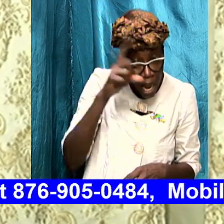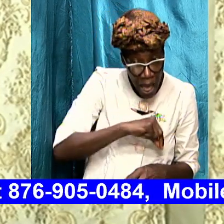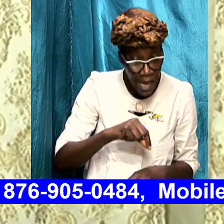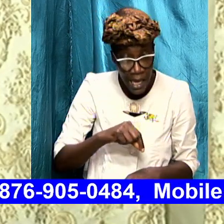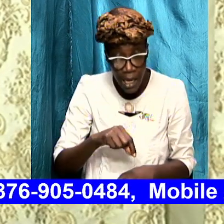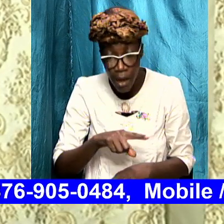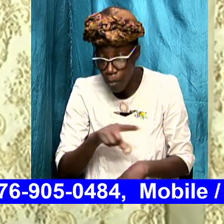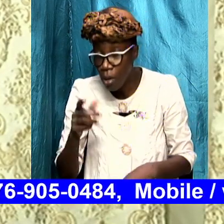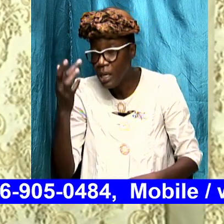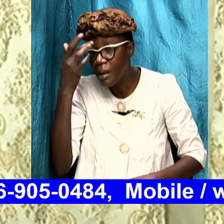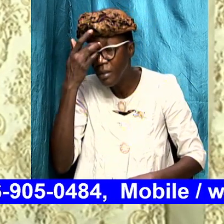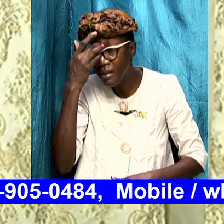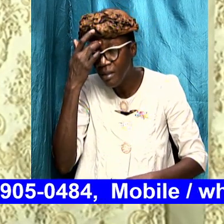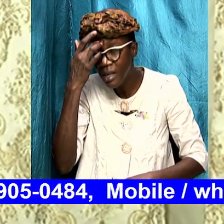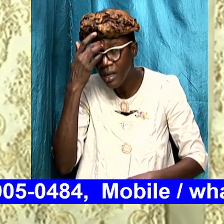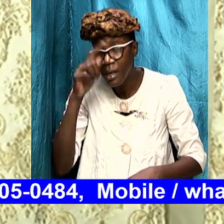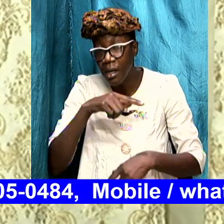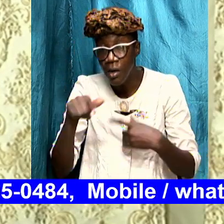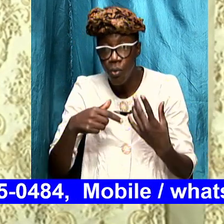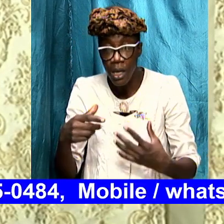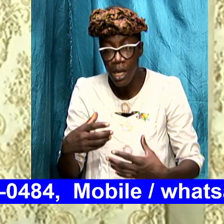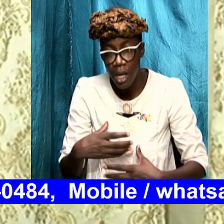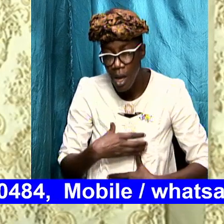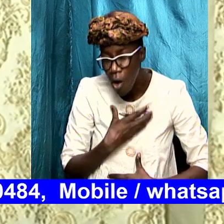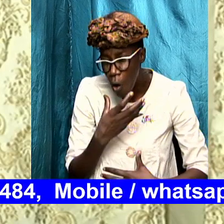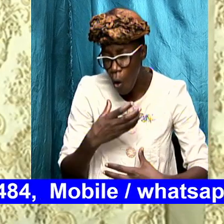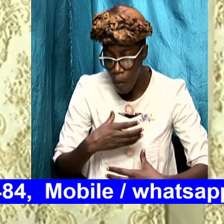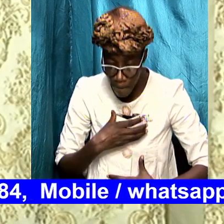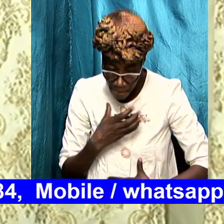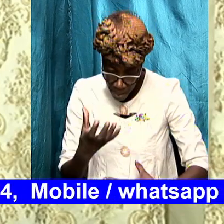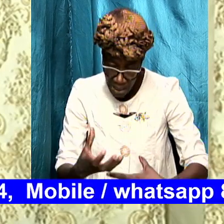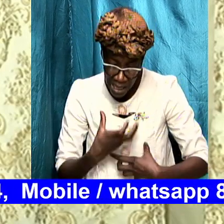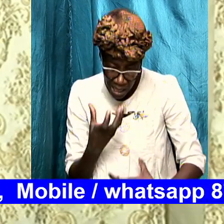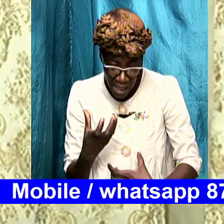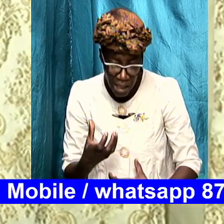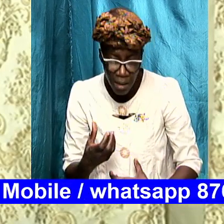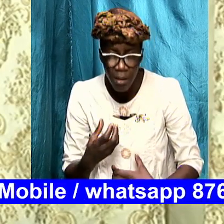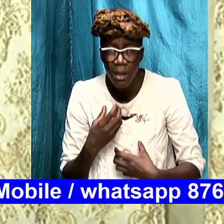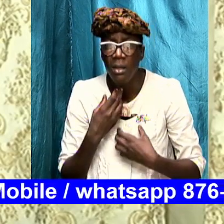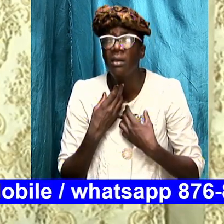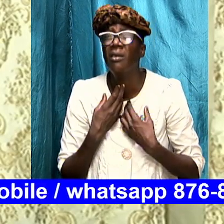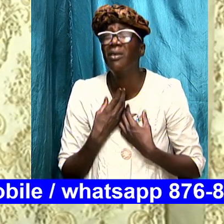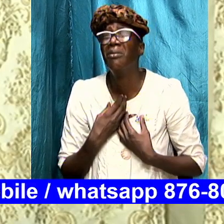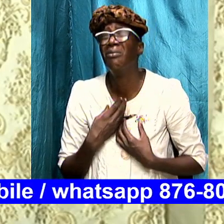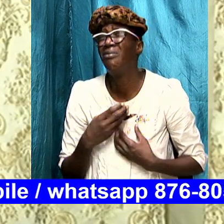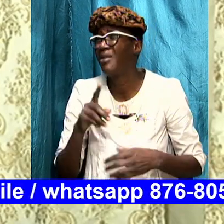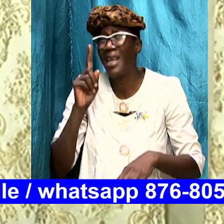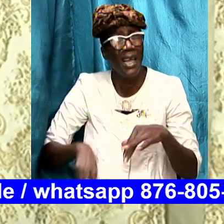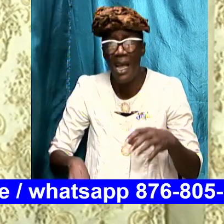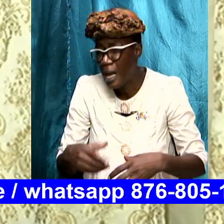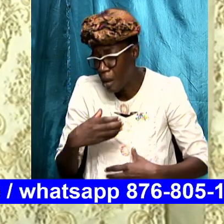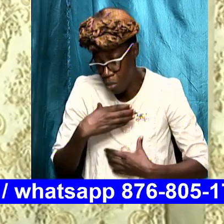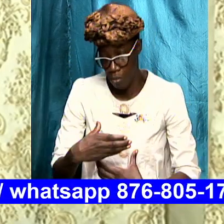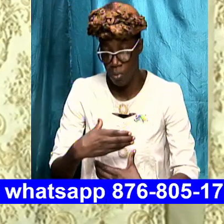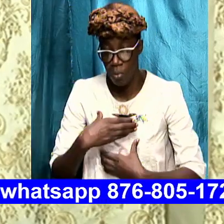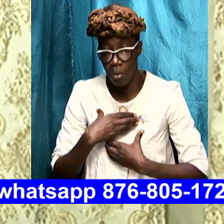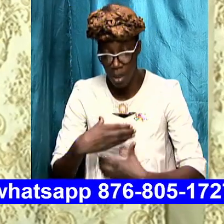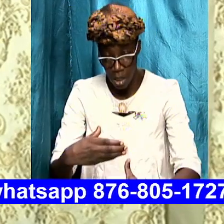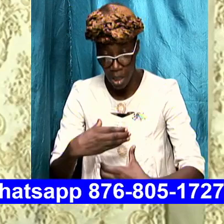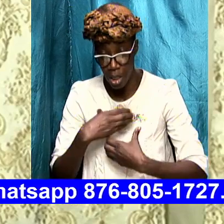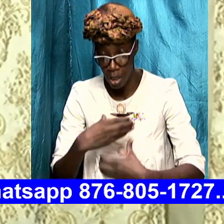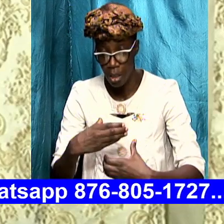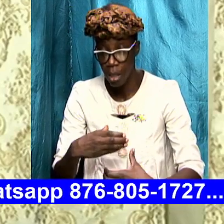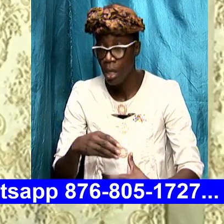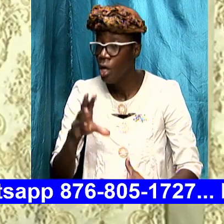and when they complain of lung pain and can't breathe they weren't tricking us they weren't sam